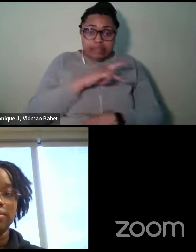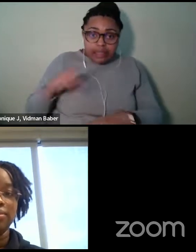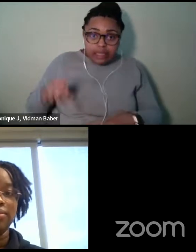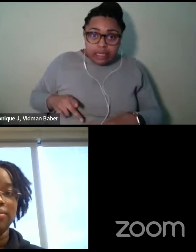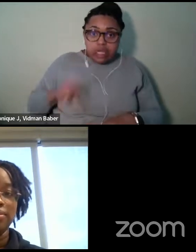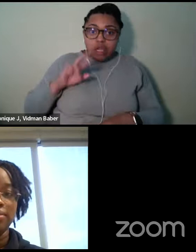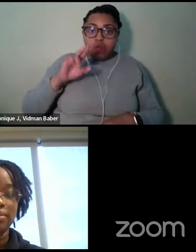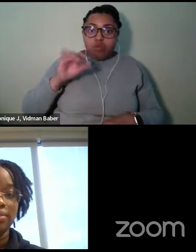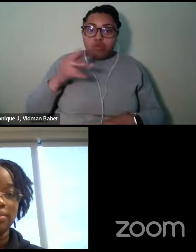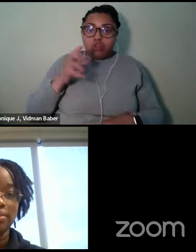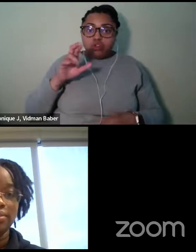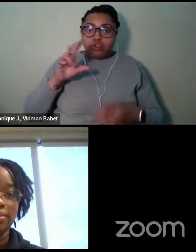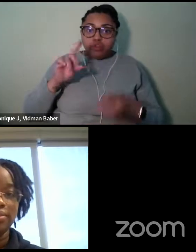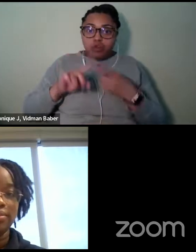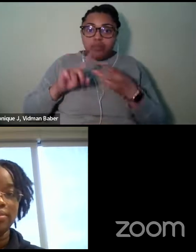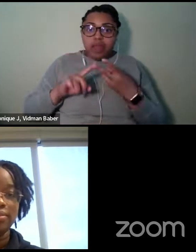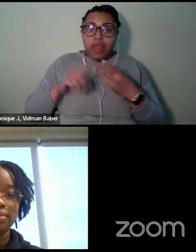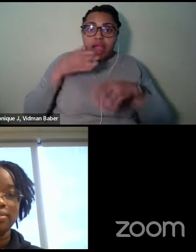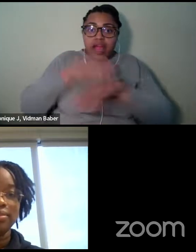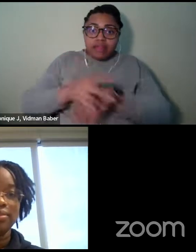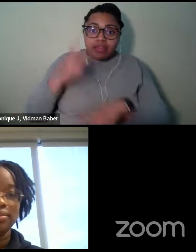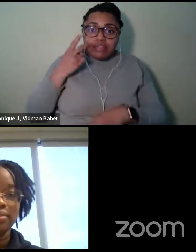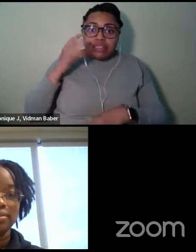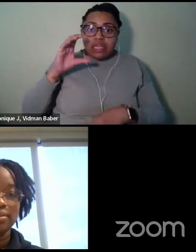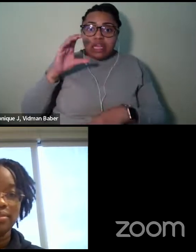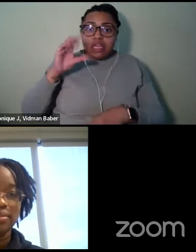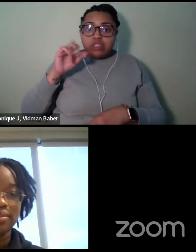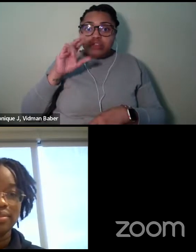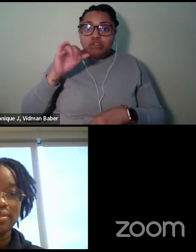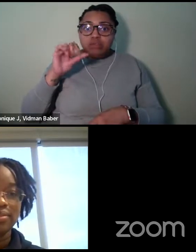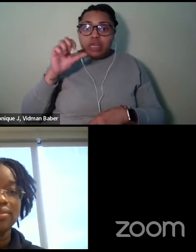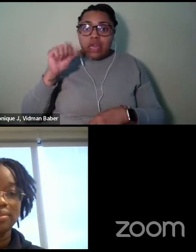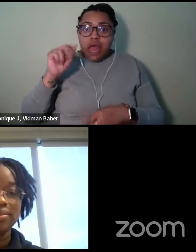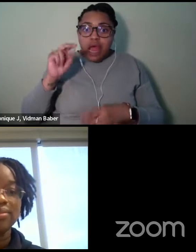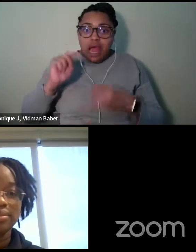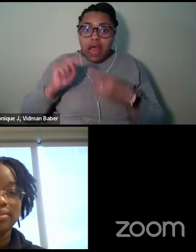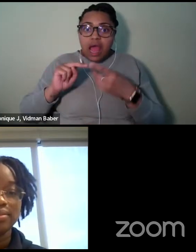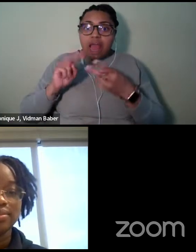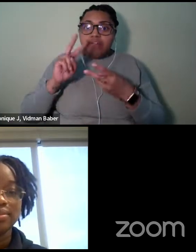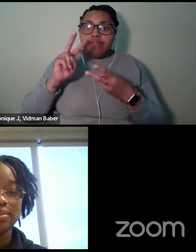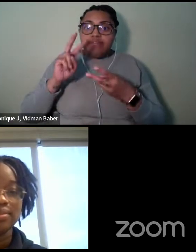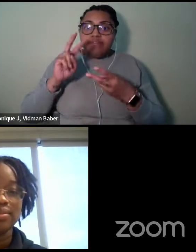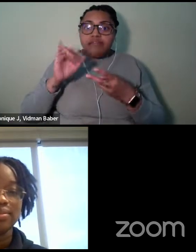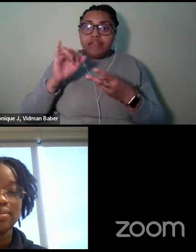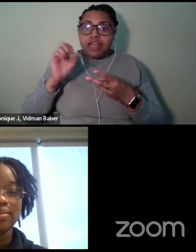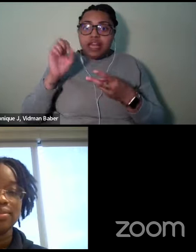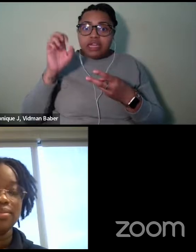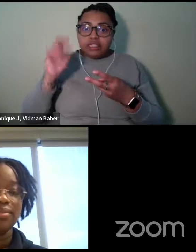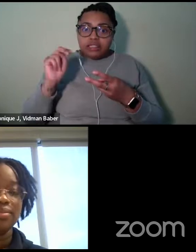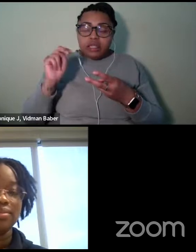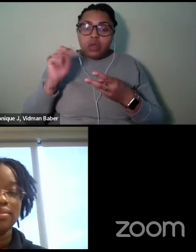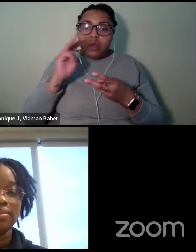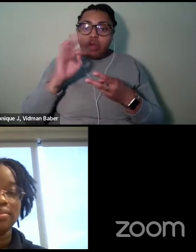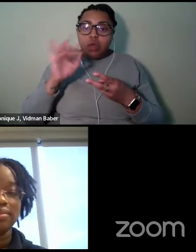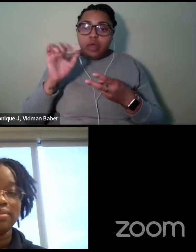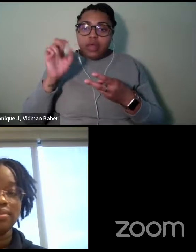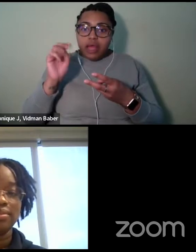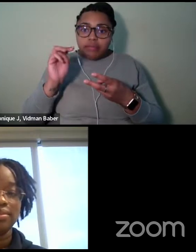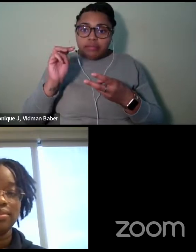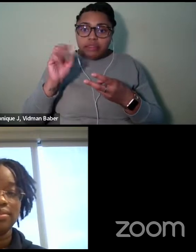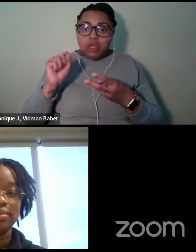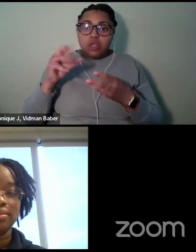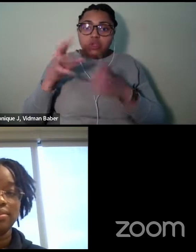Venus Williams story and what they did in terms of the world of tennis. So a lot of times we are, we're not, we may not be visible somewhere,